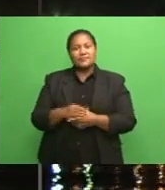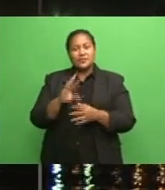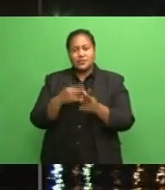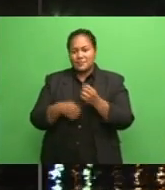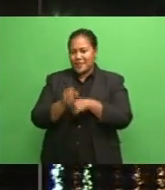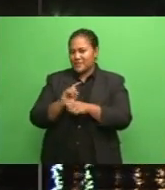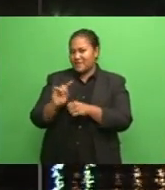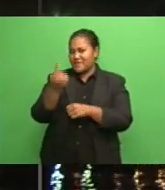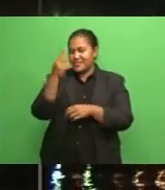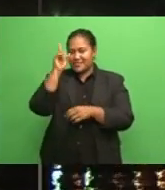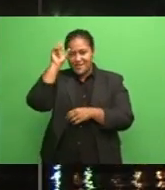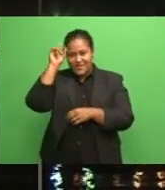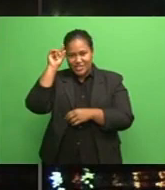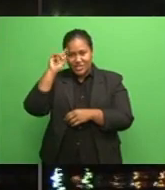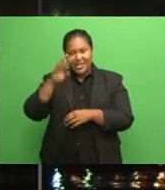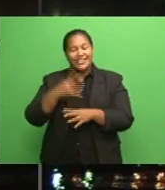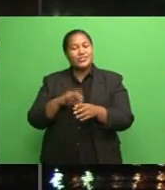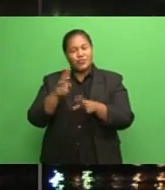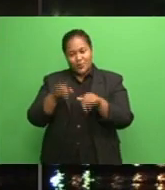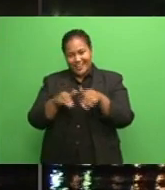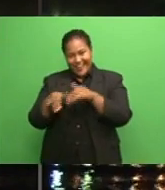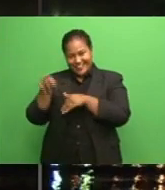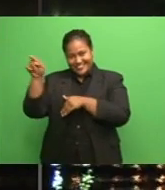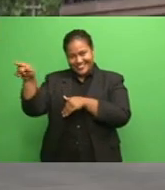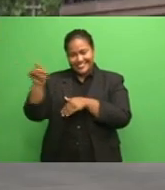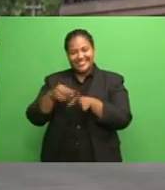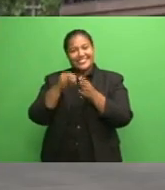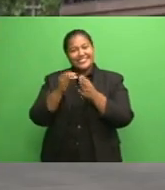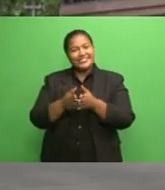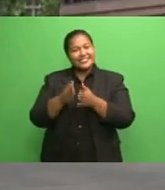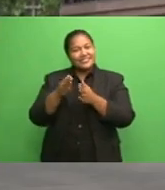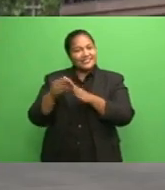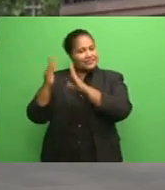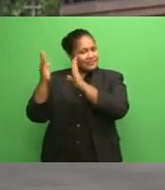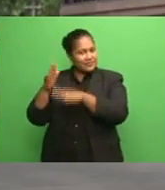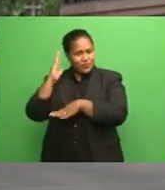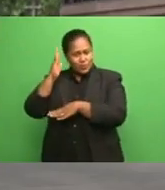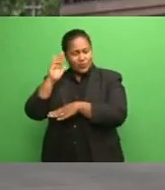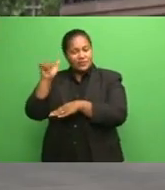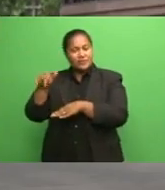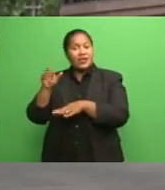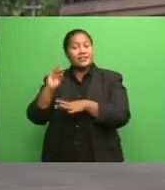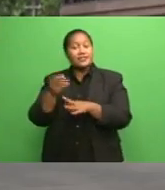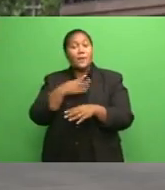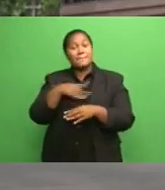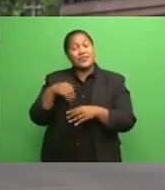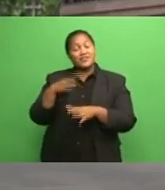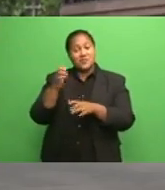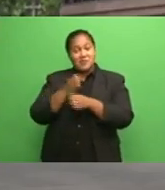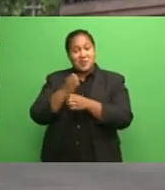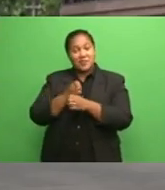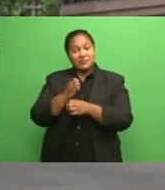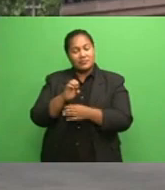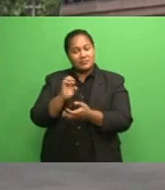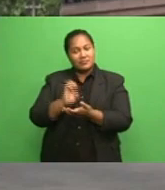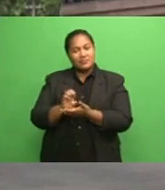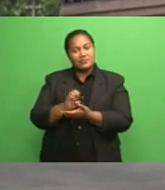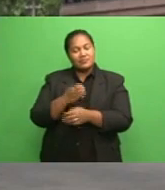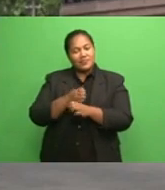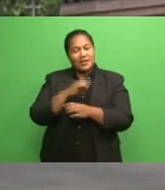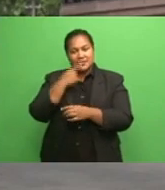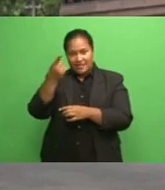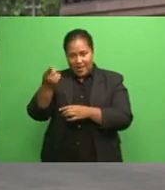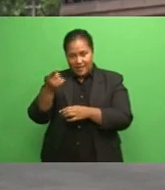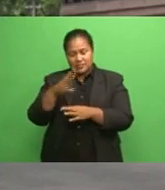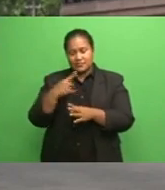Fijian to attend the prestigious institution. Minister for Defense and Policing, Ine Sereratu, says taking up the placement by